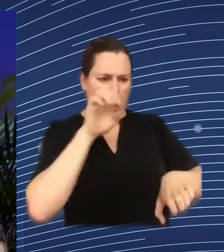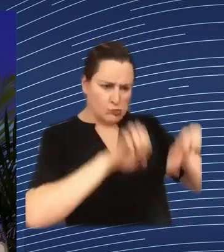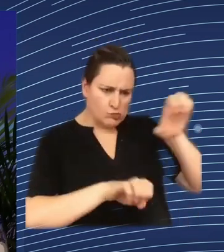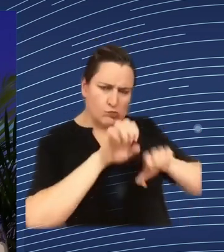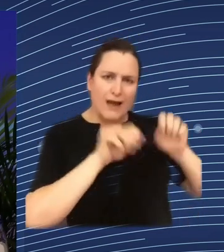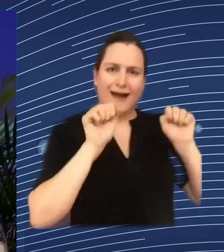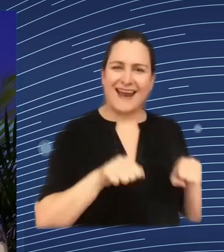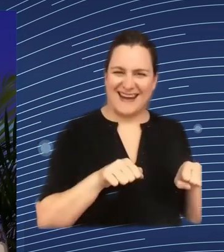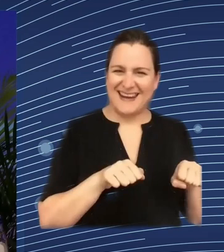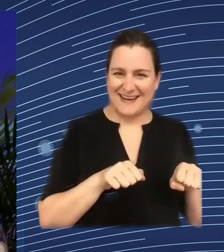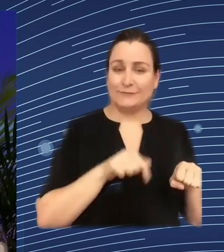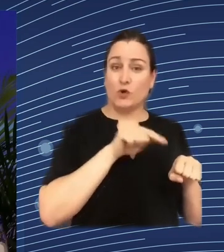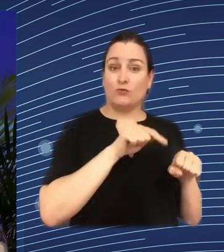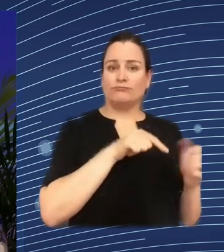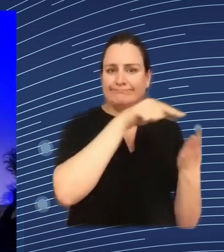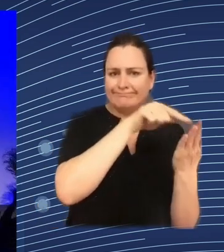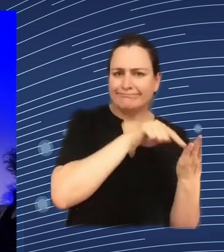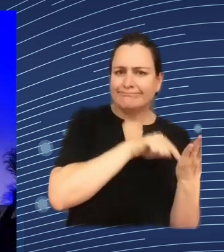did launch this case please